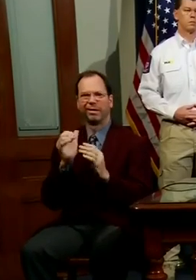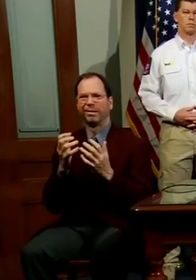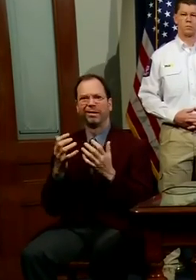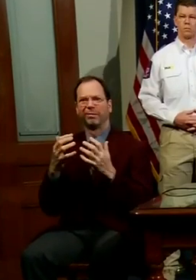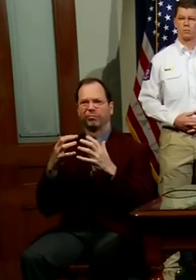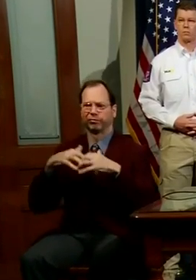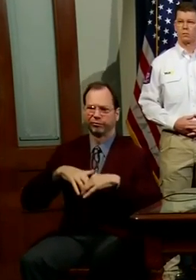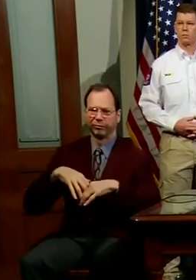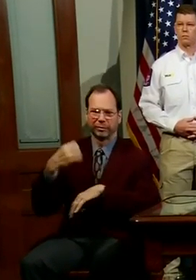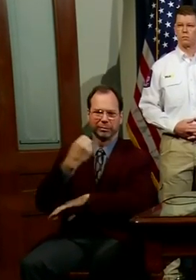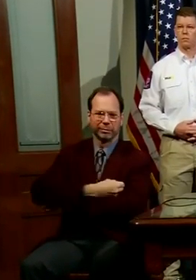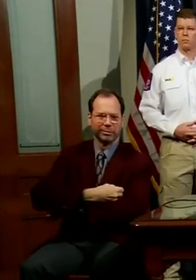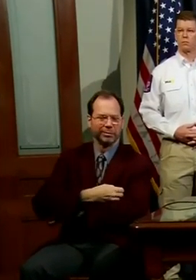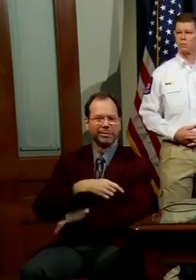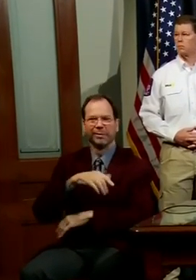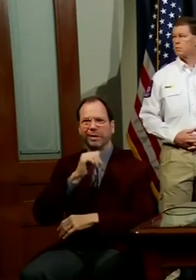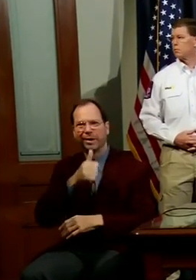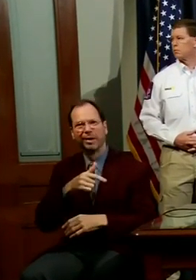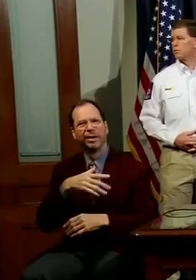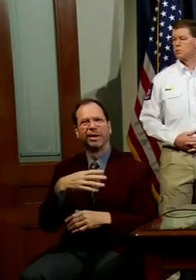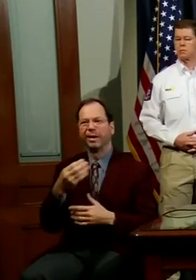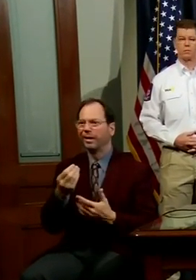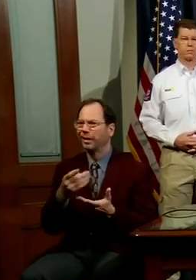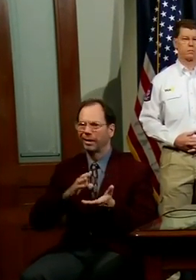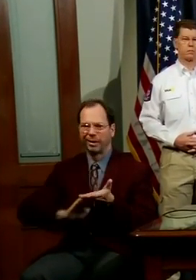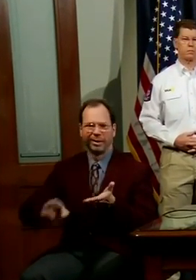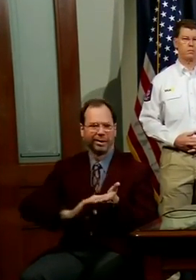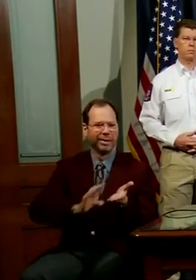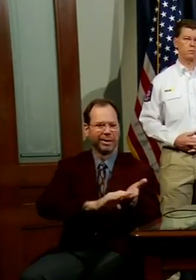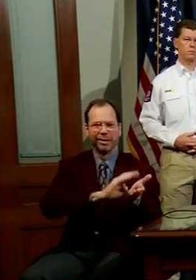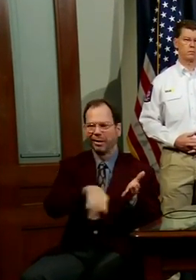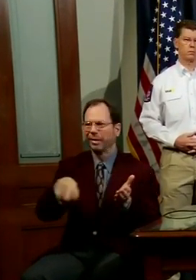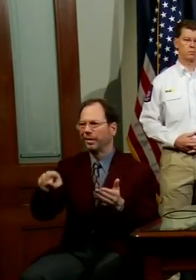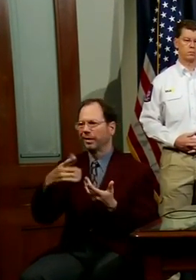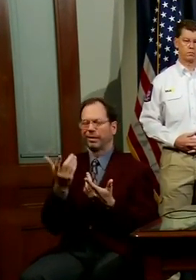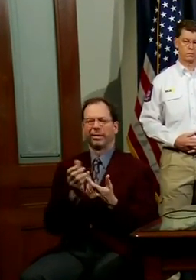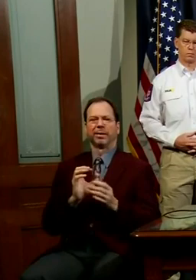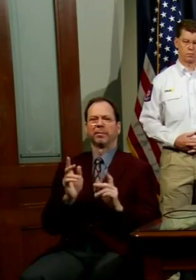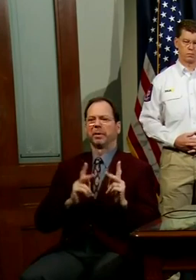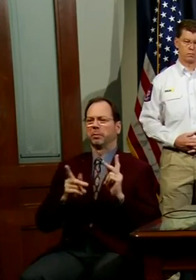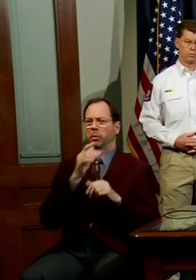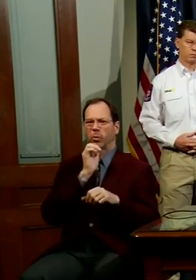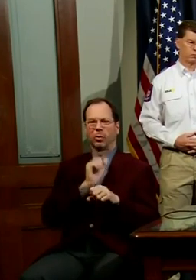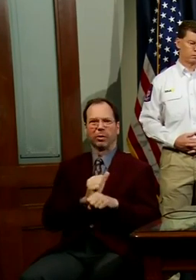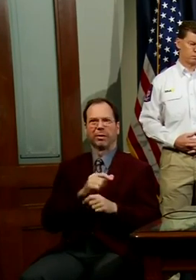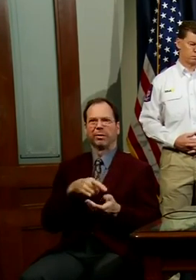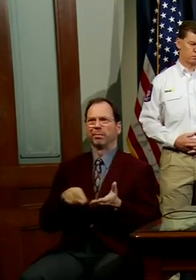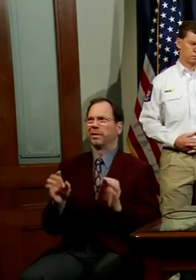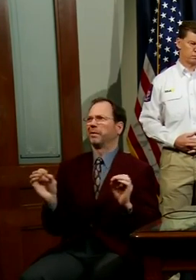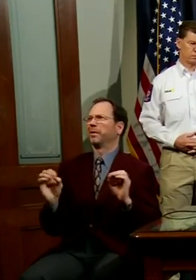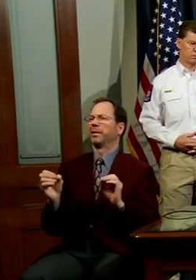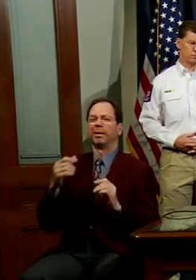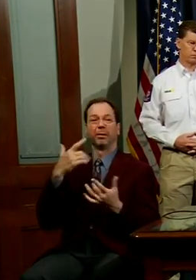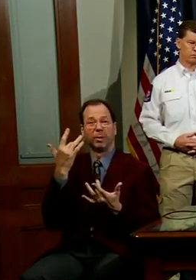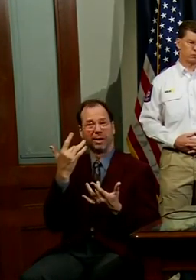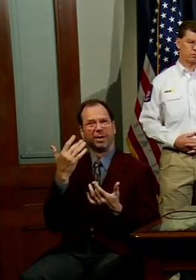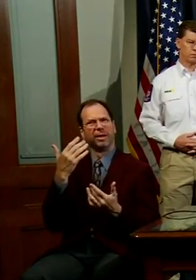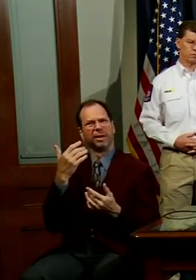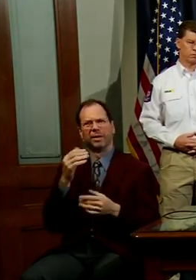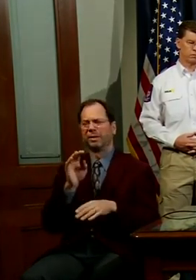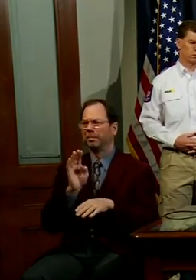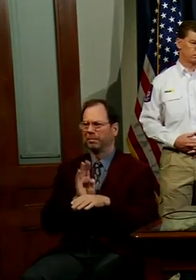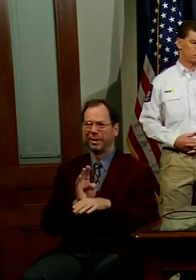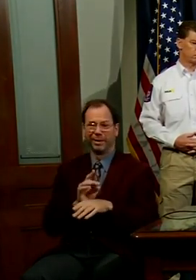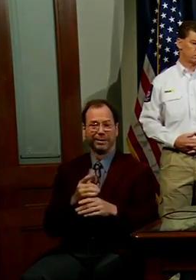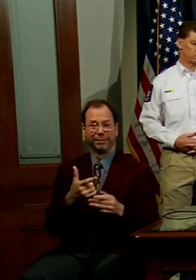and more importantly, they're not going to have to eliminate payrolls for their employees, simply because business is required to either